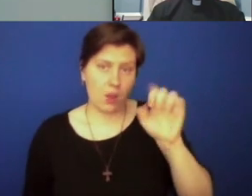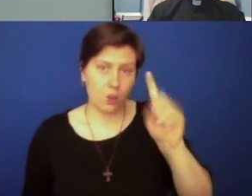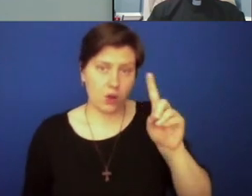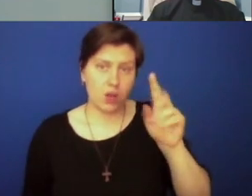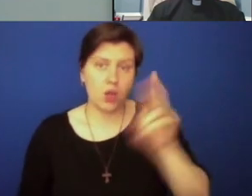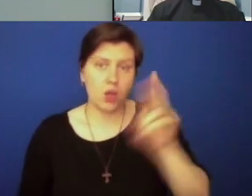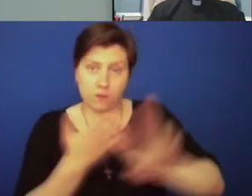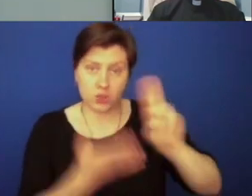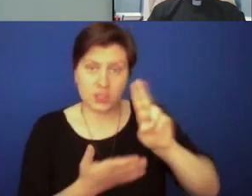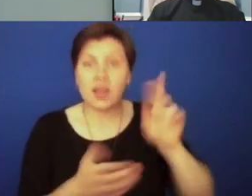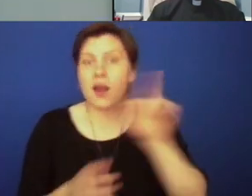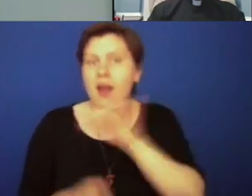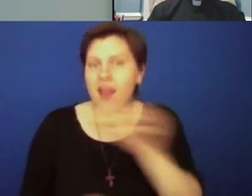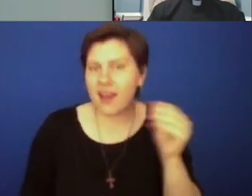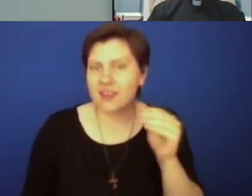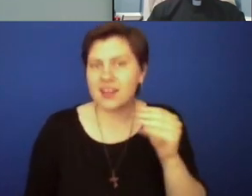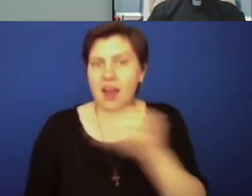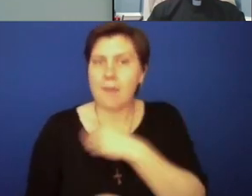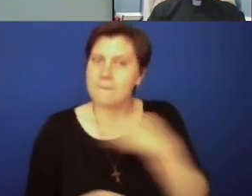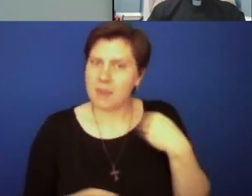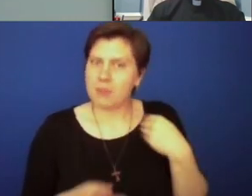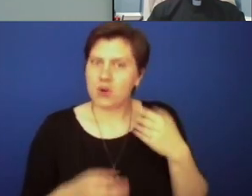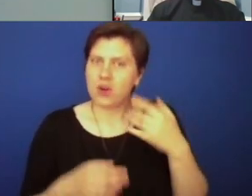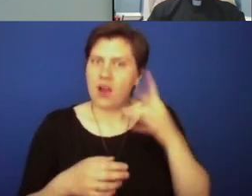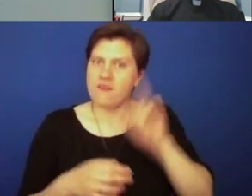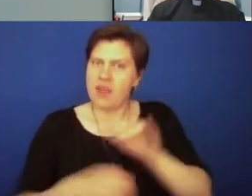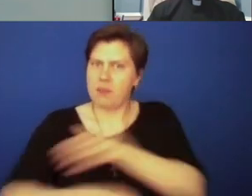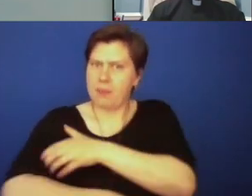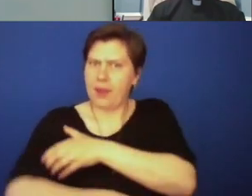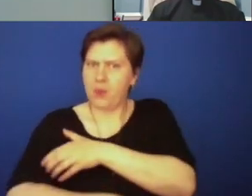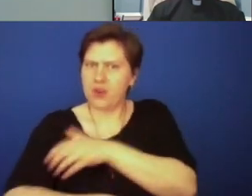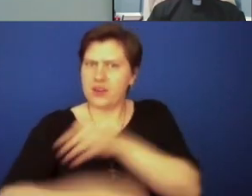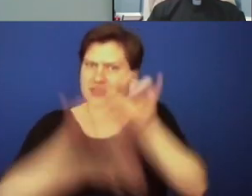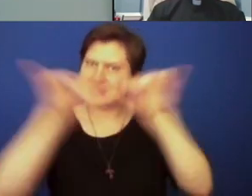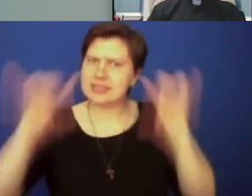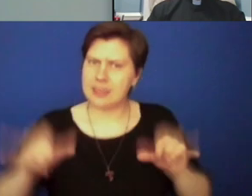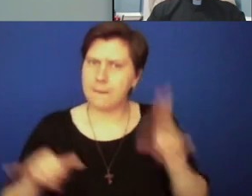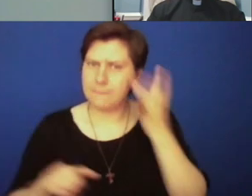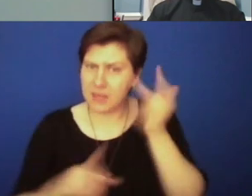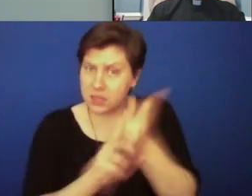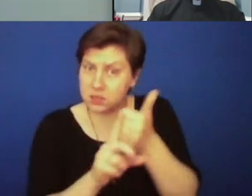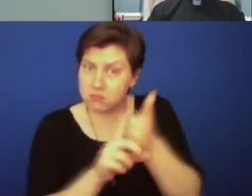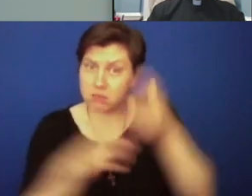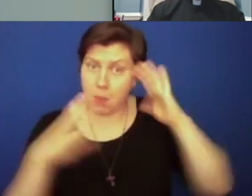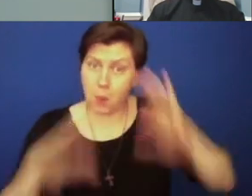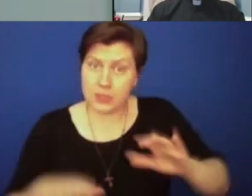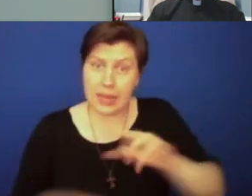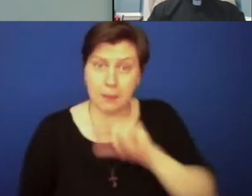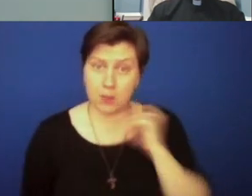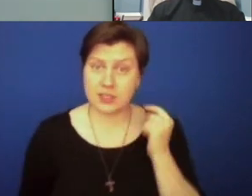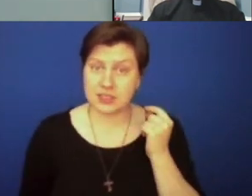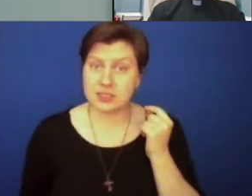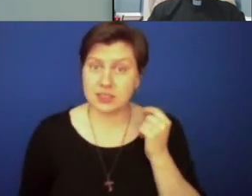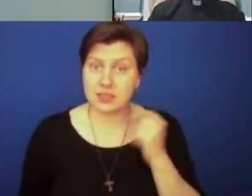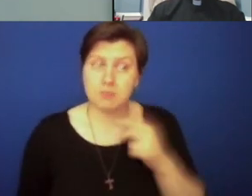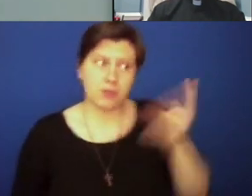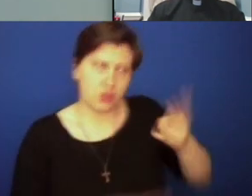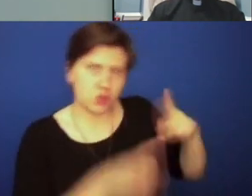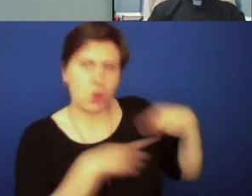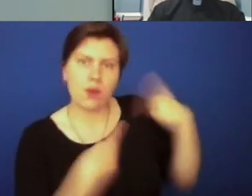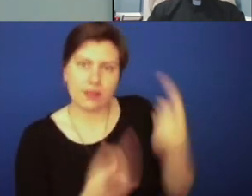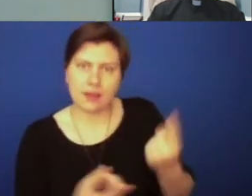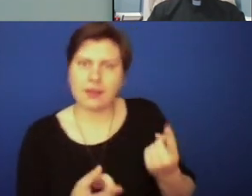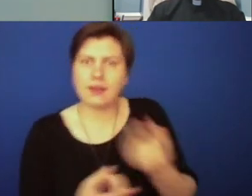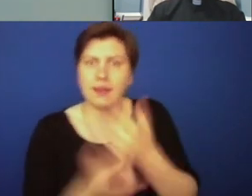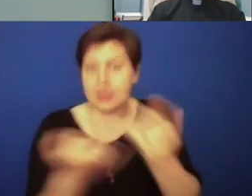but as well a member of that institution of power within the leadership of the Catholic Church as an ordained priest, which historically and still